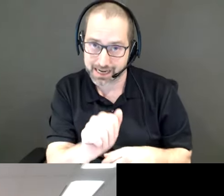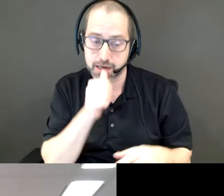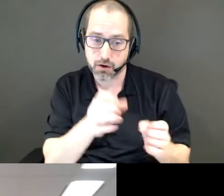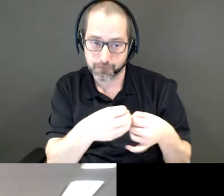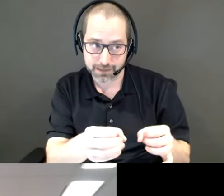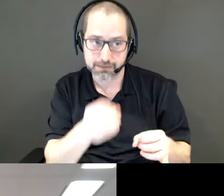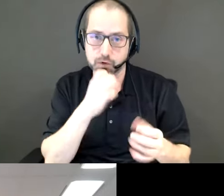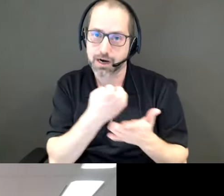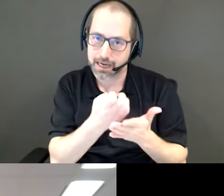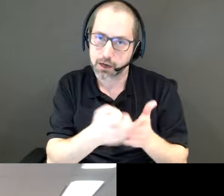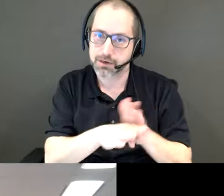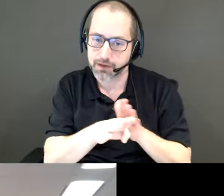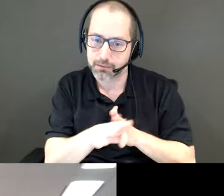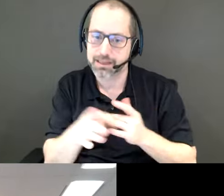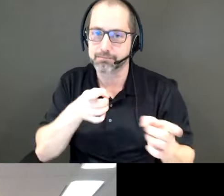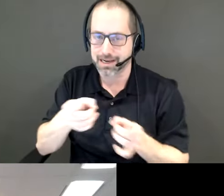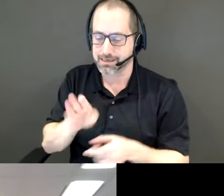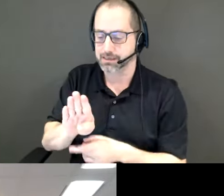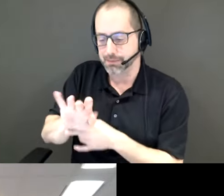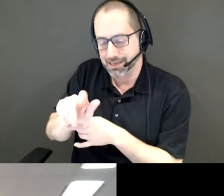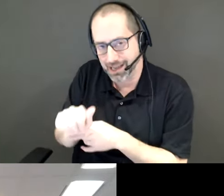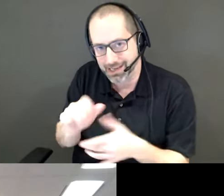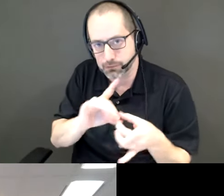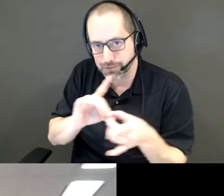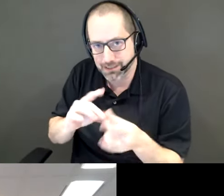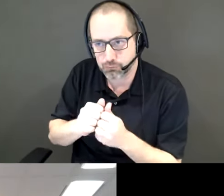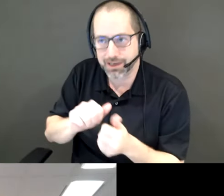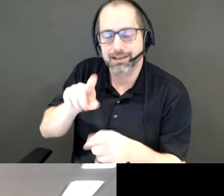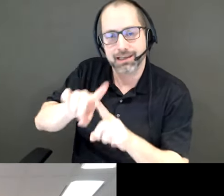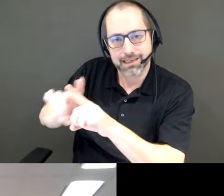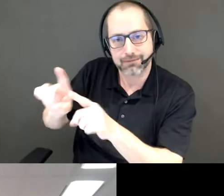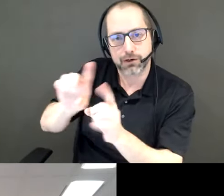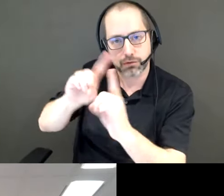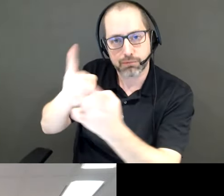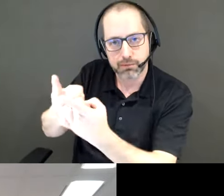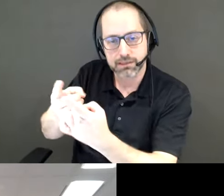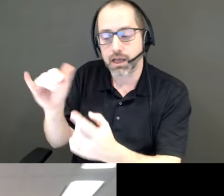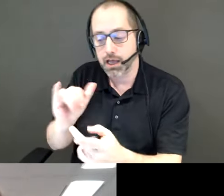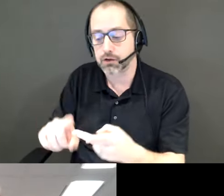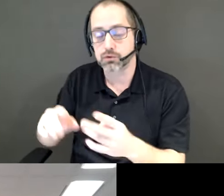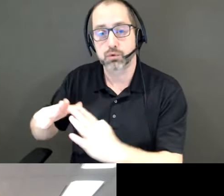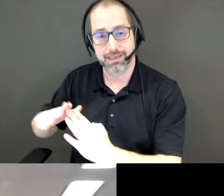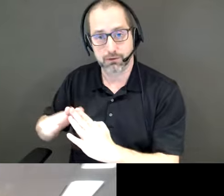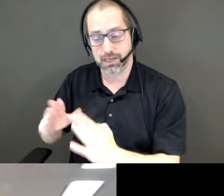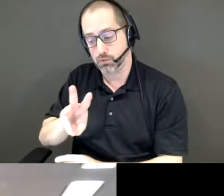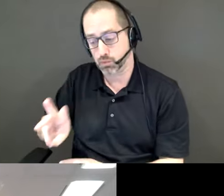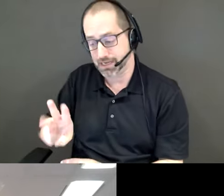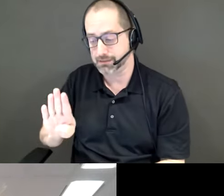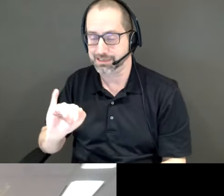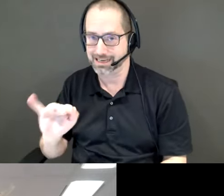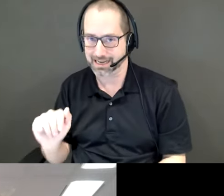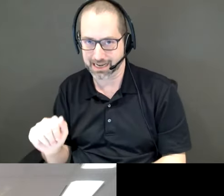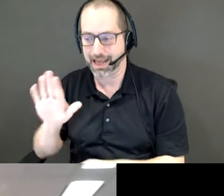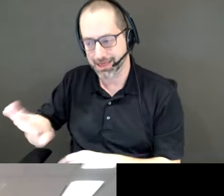that manages the BIA's relationships with different city departments, and also the Downtown West BIA, I'd like to recognize them for their contributions to this